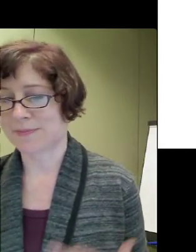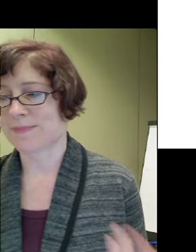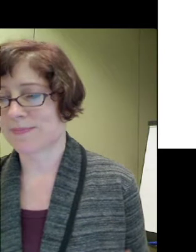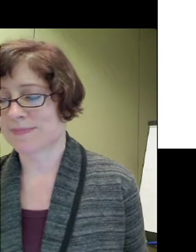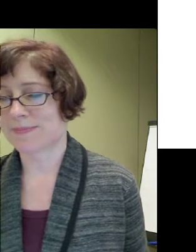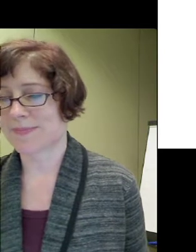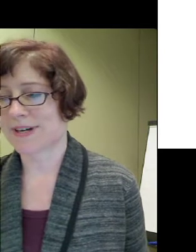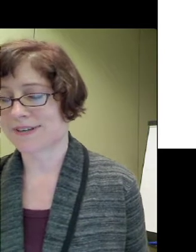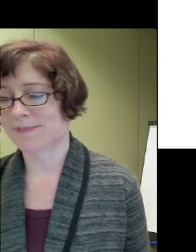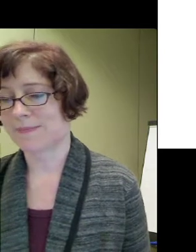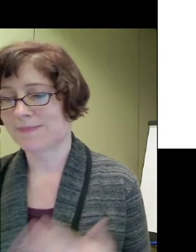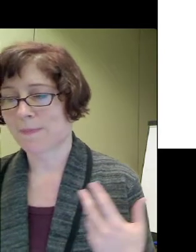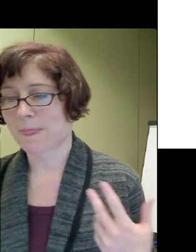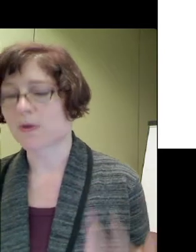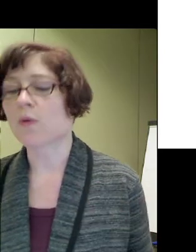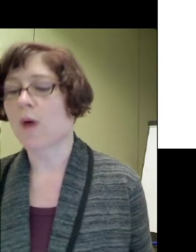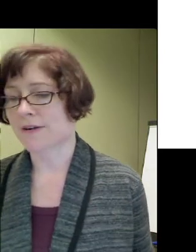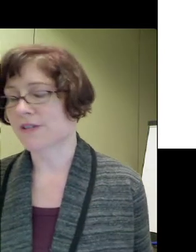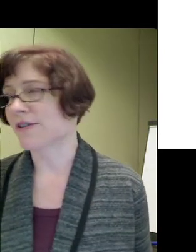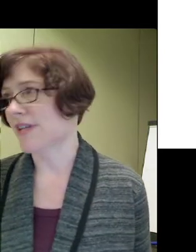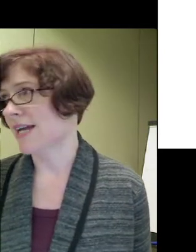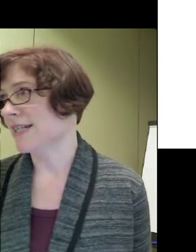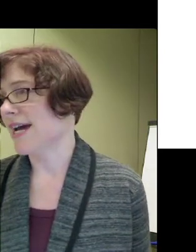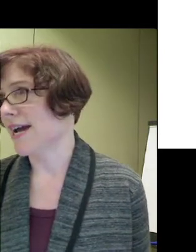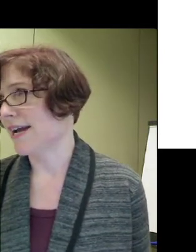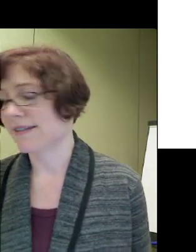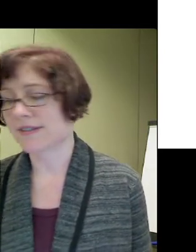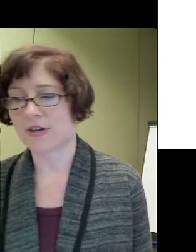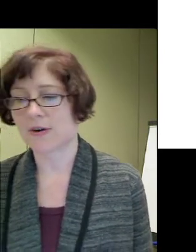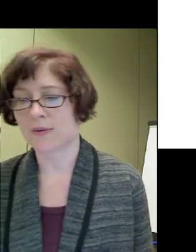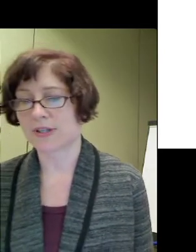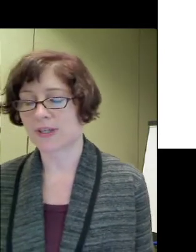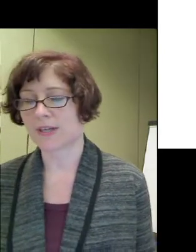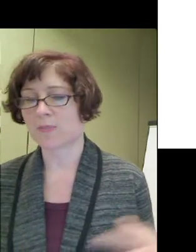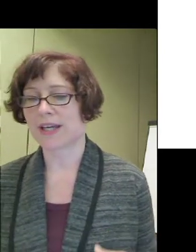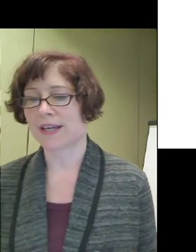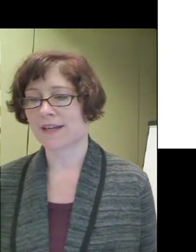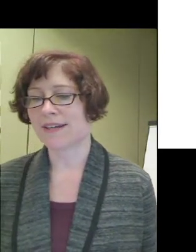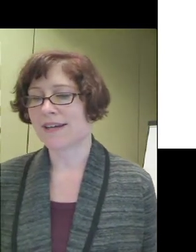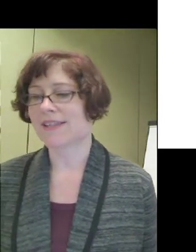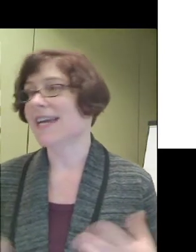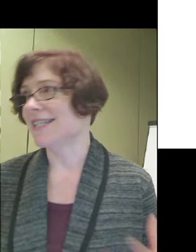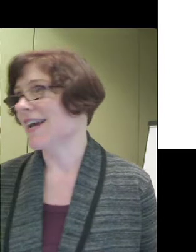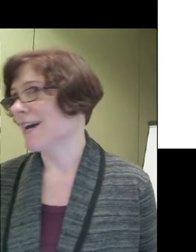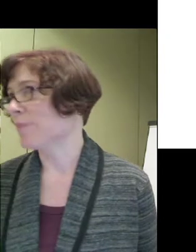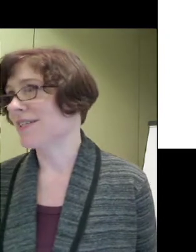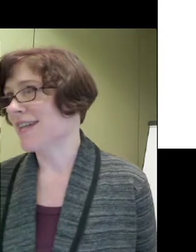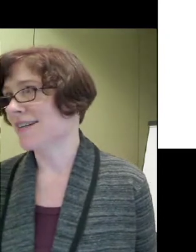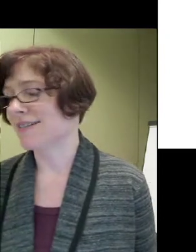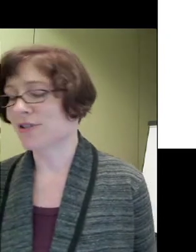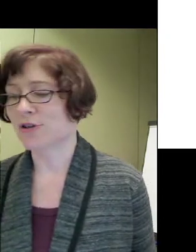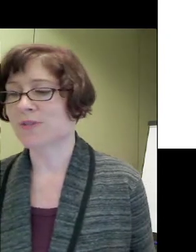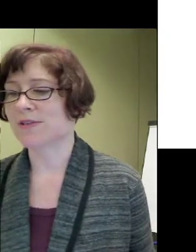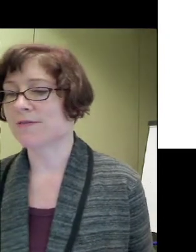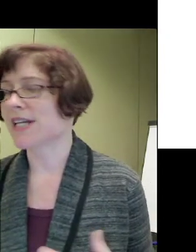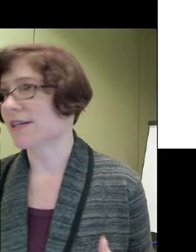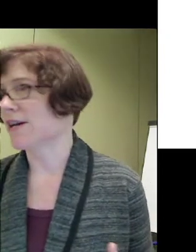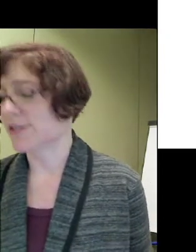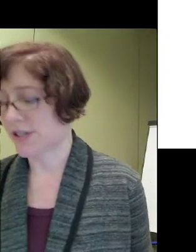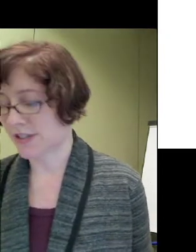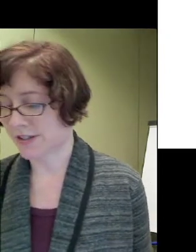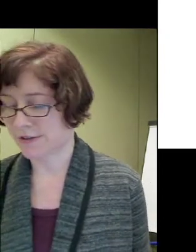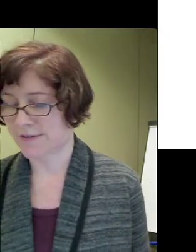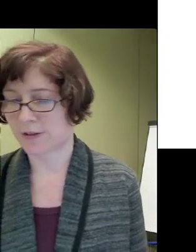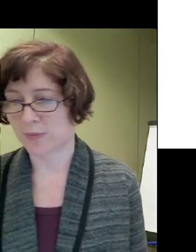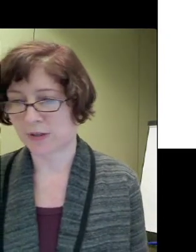required under the ADA. So it's really bringing the ADA up to date in terms of